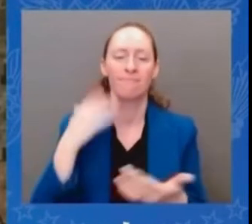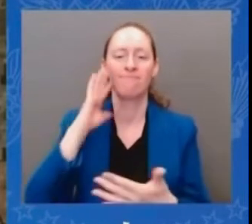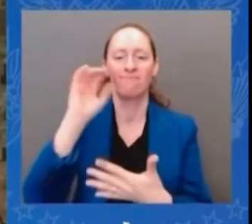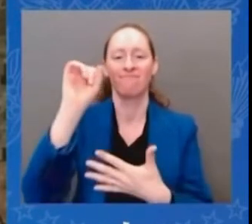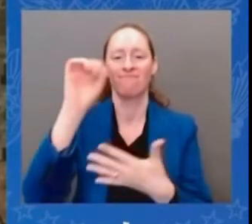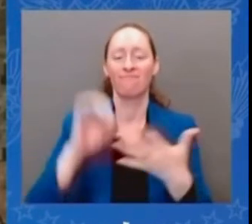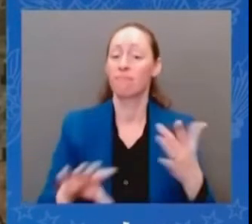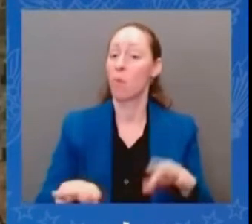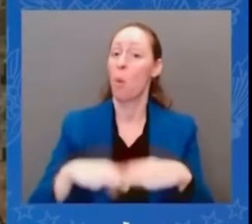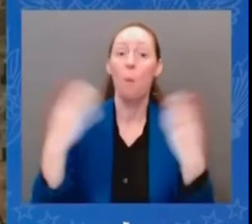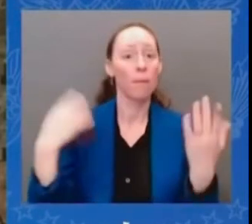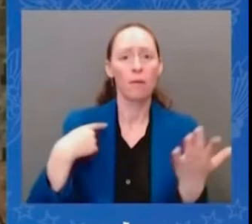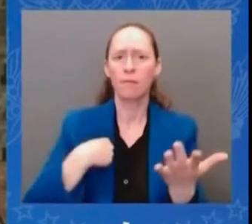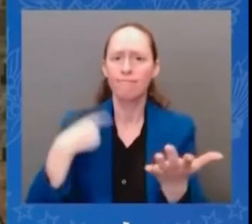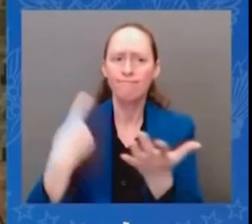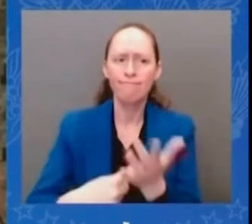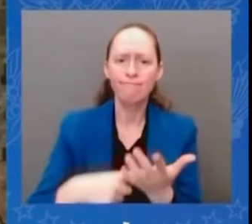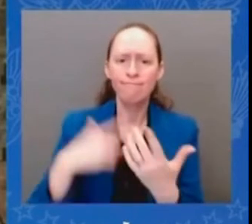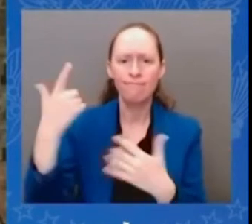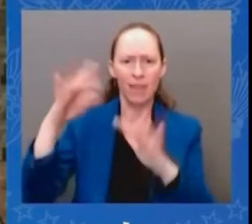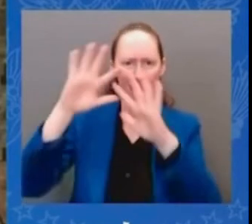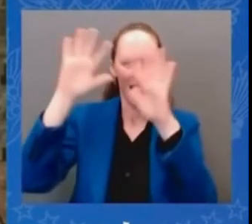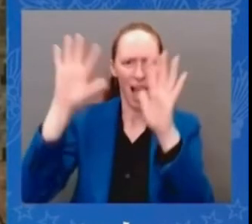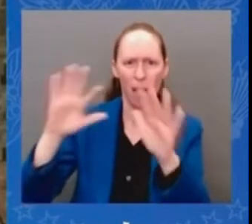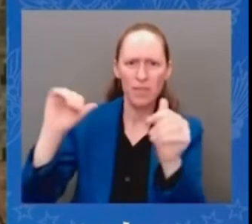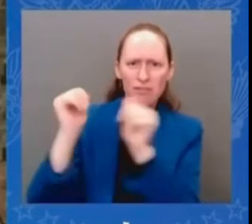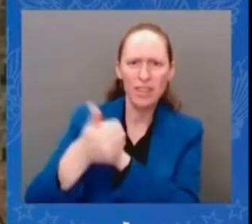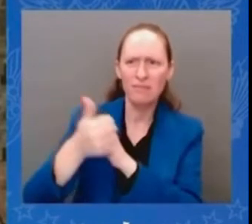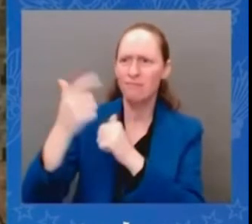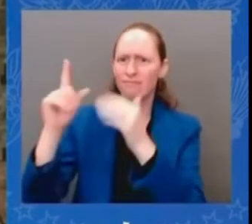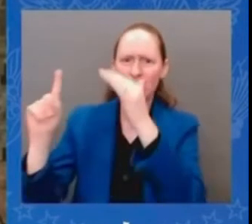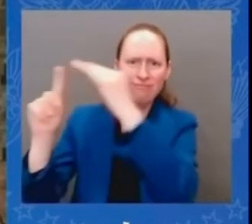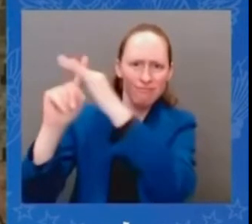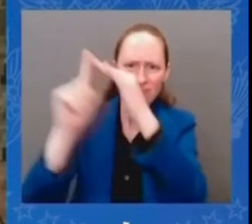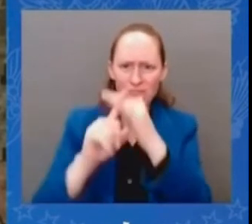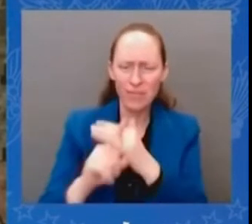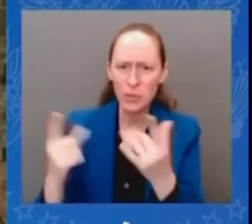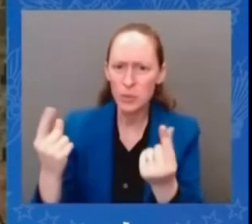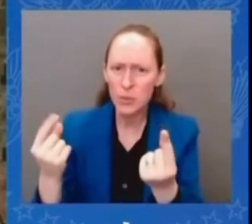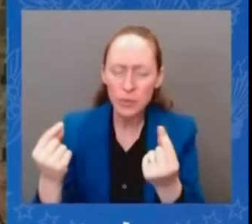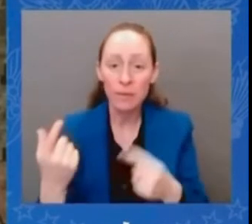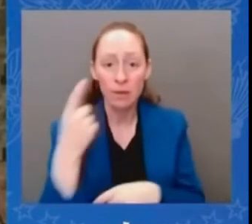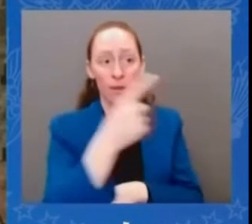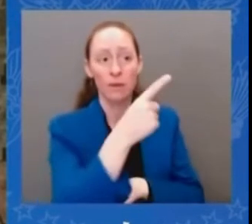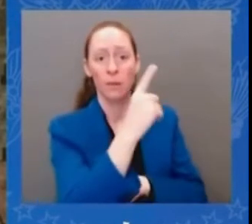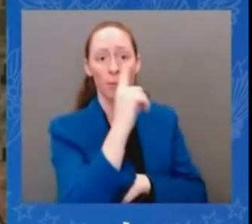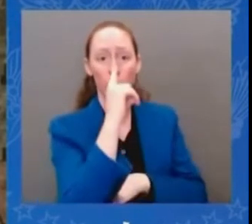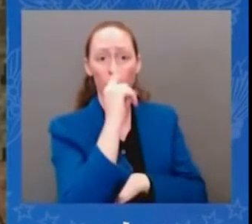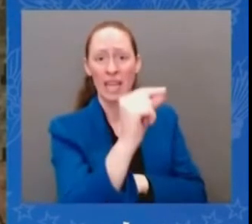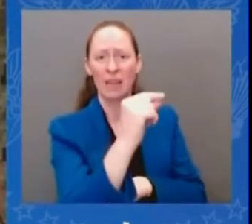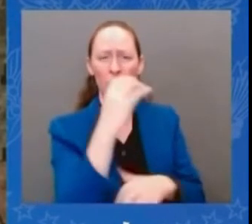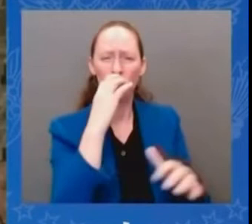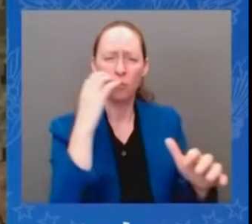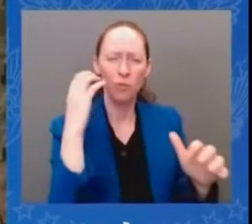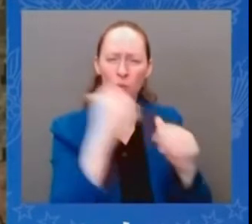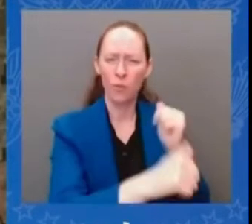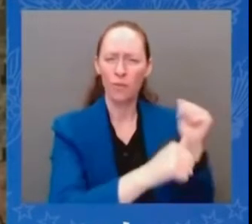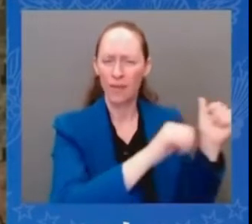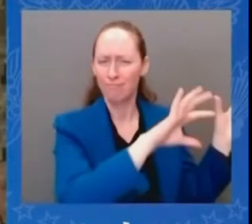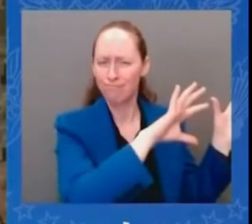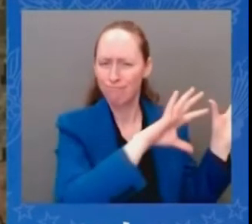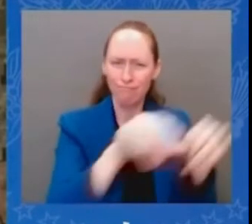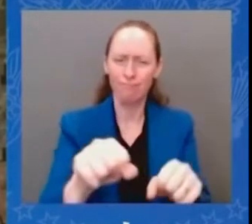together the broadest possible coalition of partners to deliver results at cop 27 in egypt i made it clear